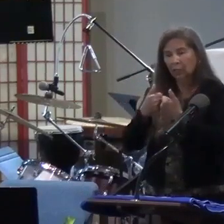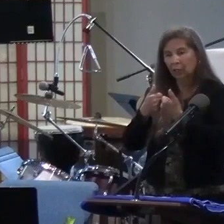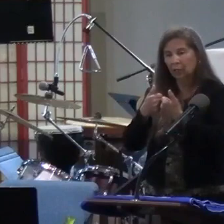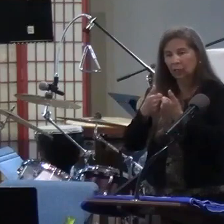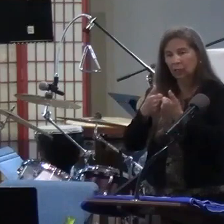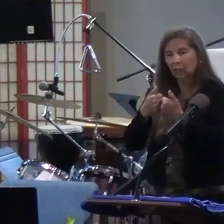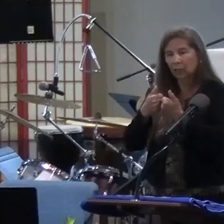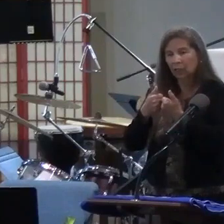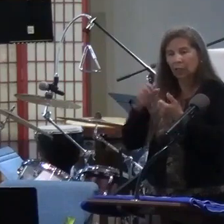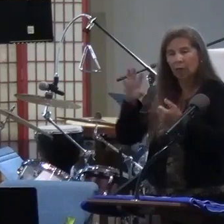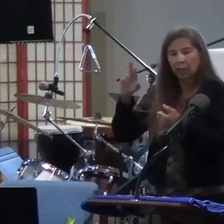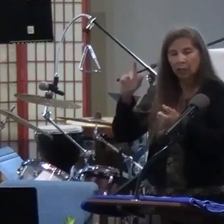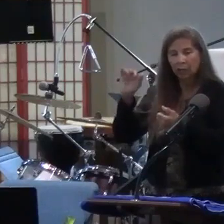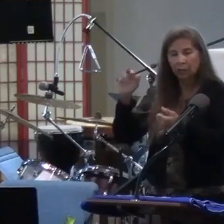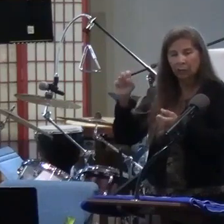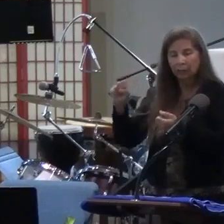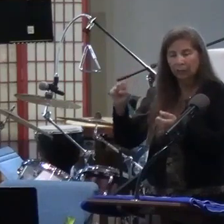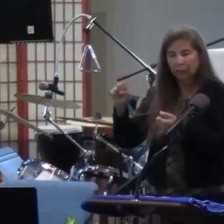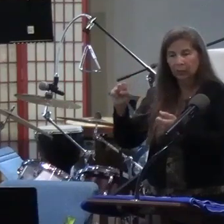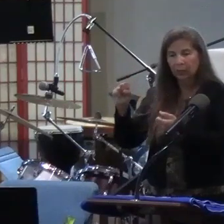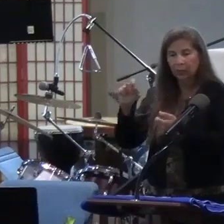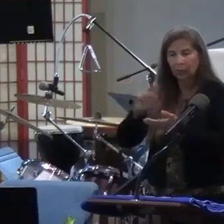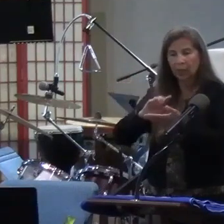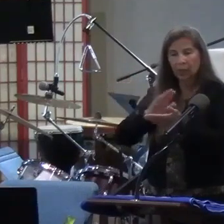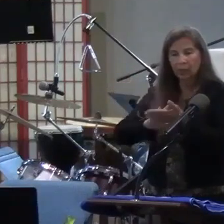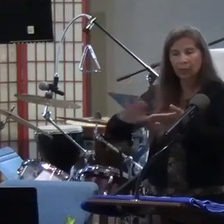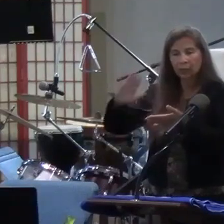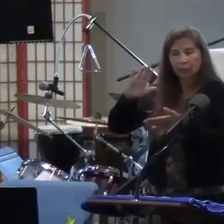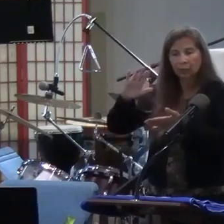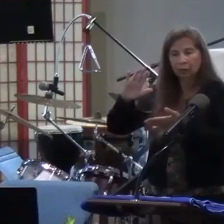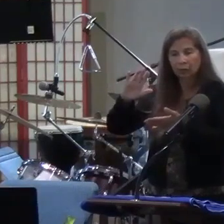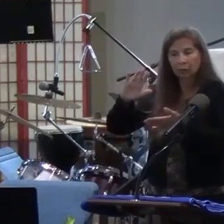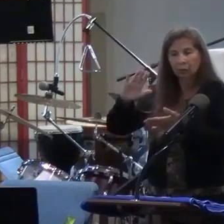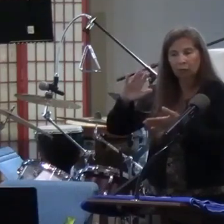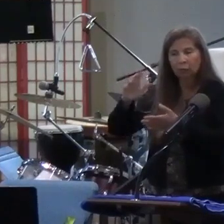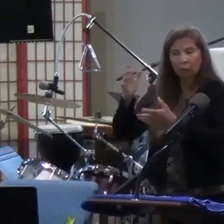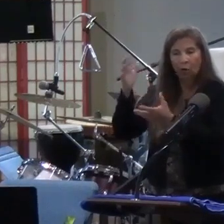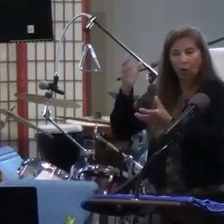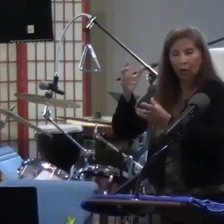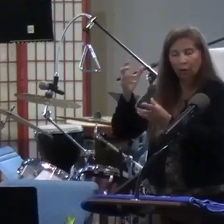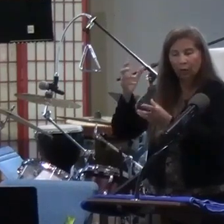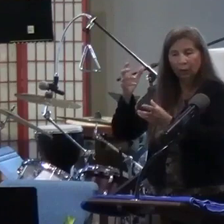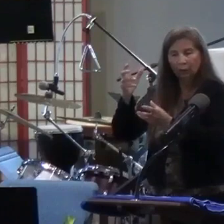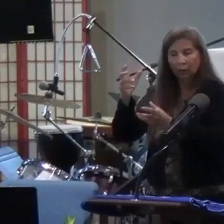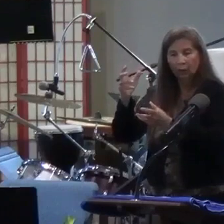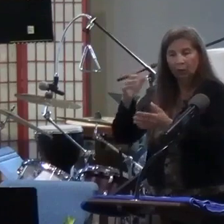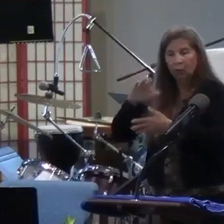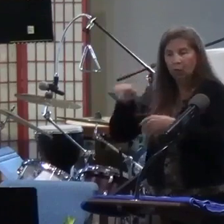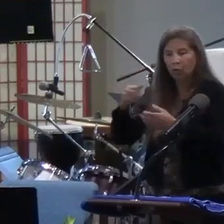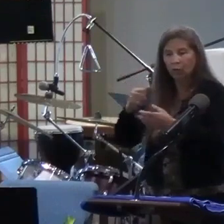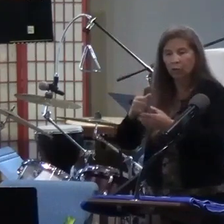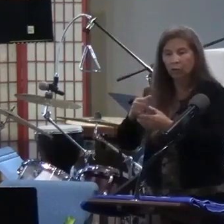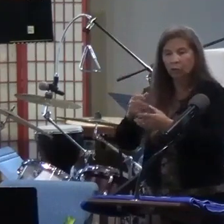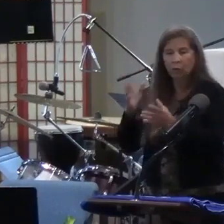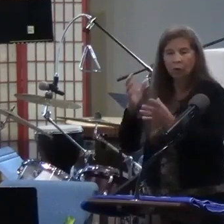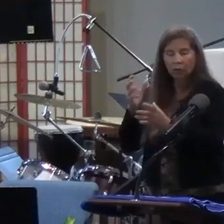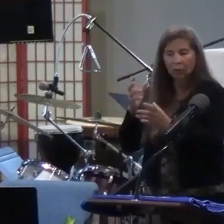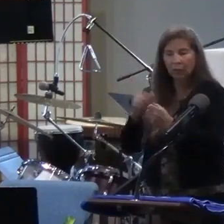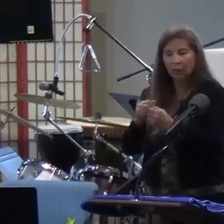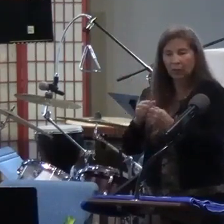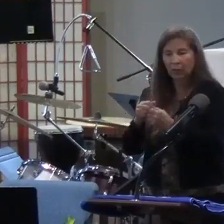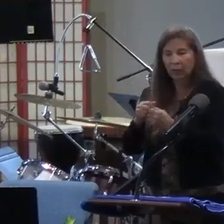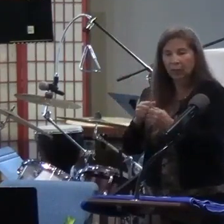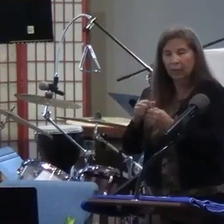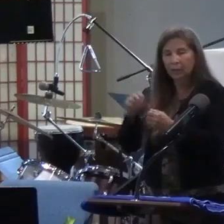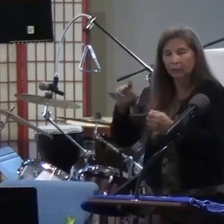between, you don't have to like sports to like this, but there's a game between Michigan and Ohio State, one of the great rivalries in all of sports. And, and